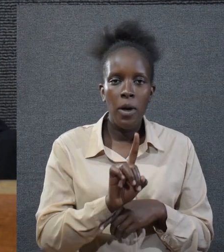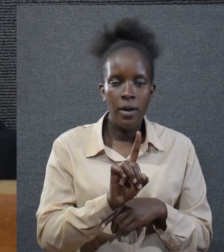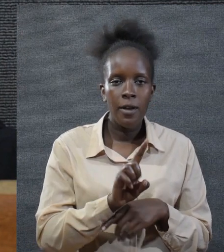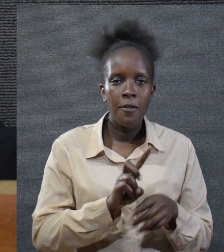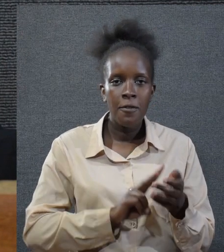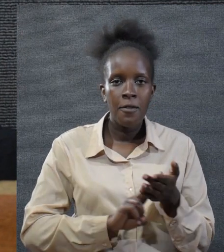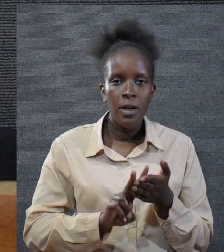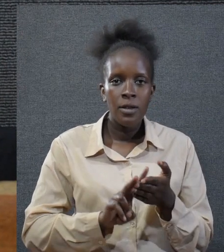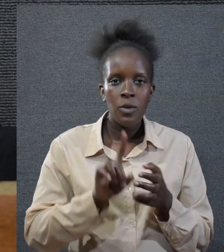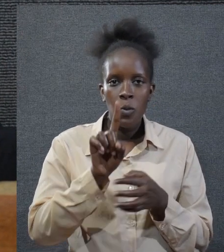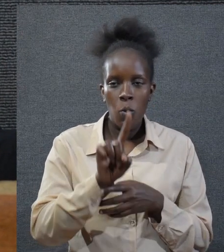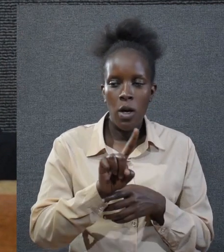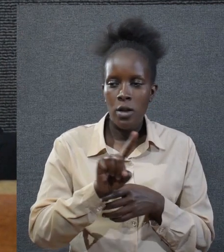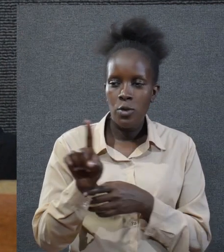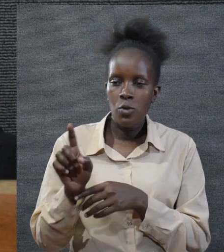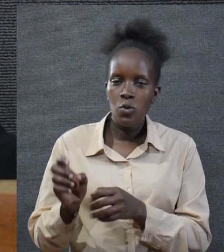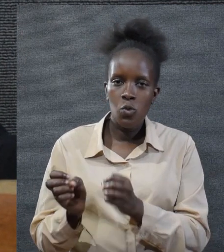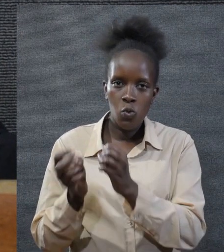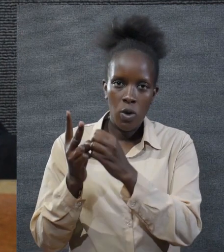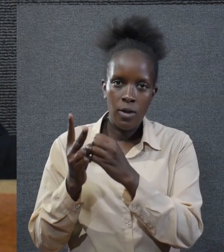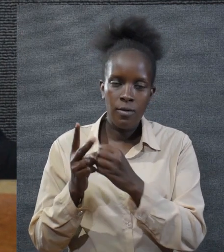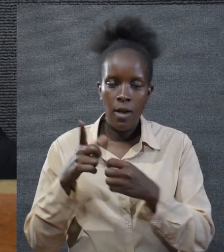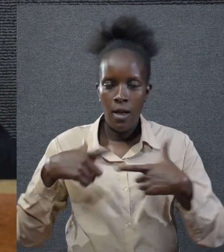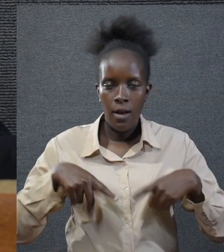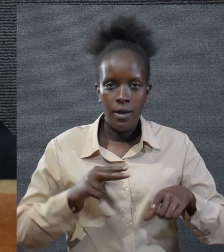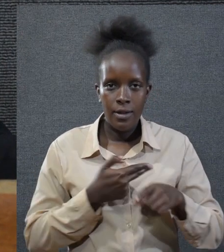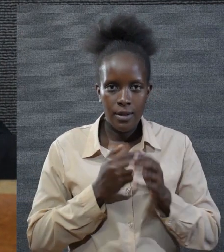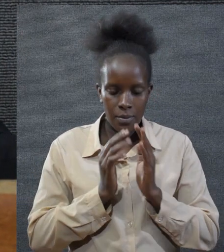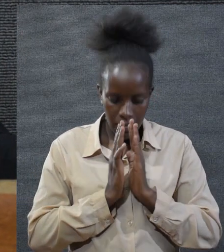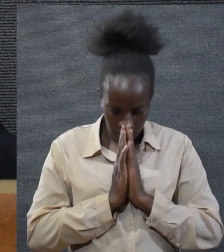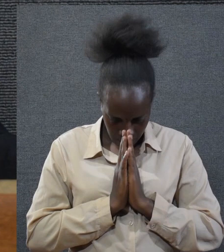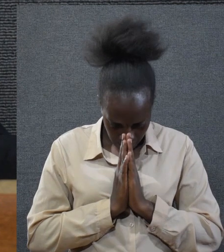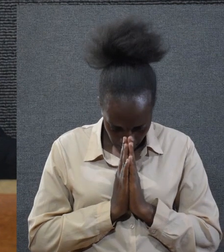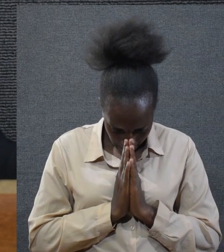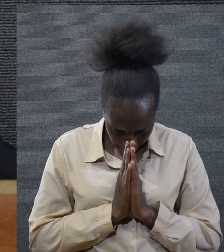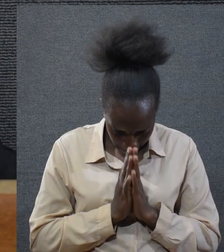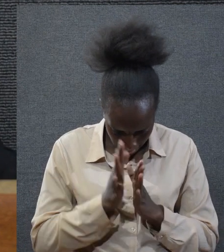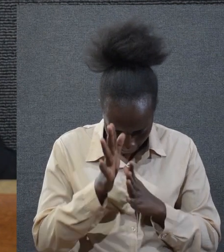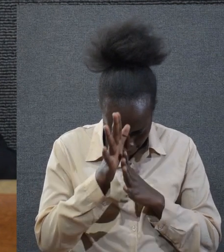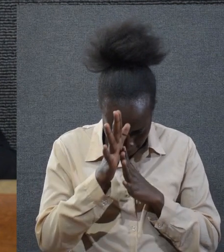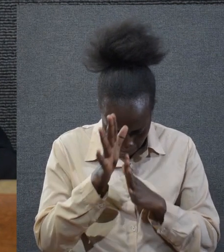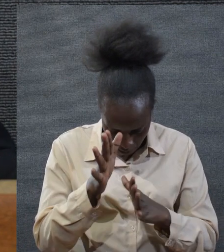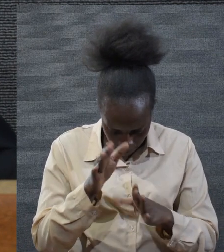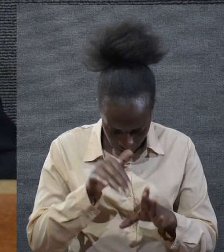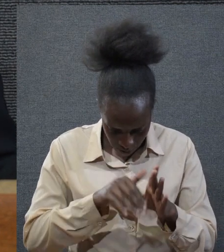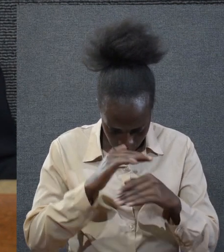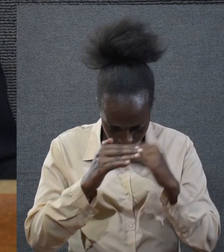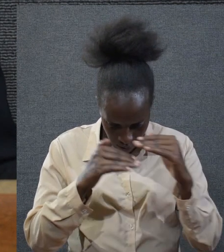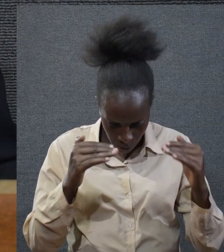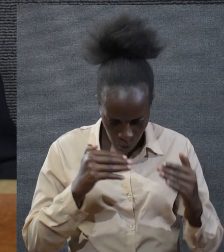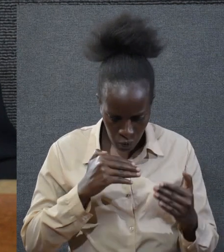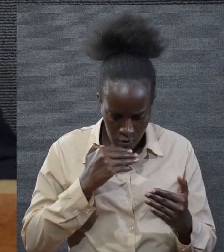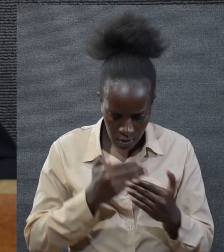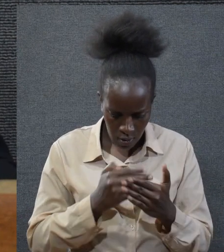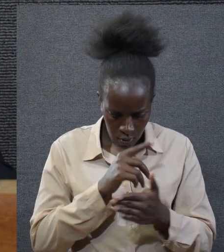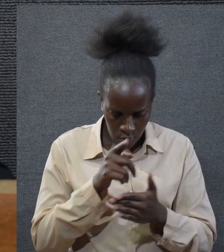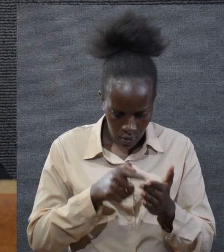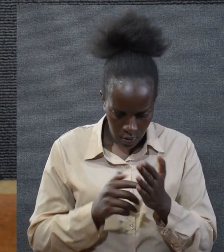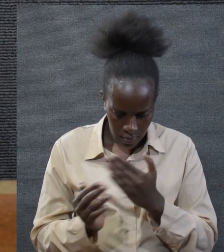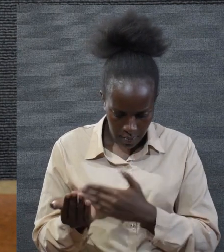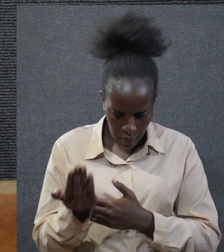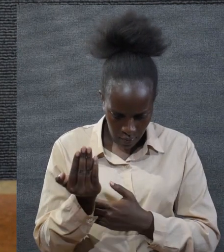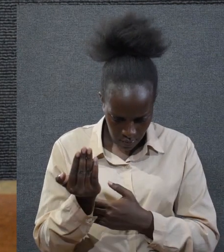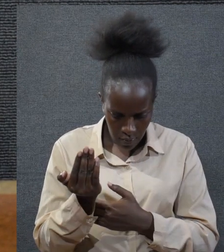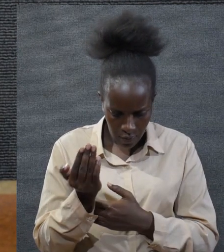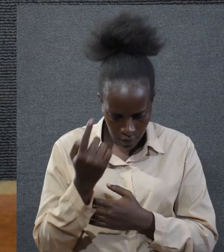Psalms 51 from verse 1 to 12. Let us pray. Our Father in heaven,